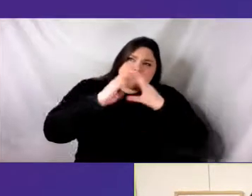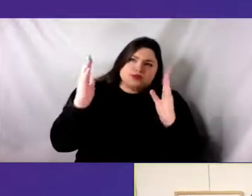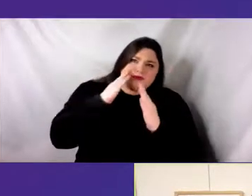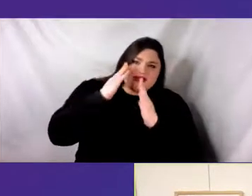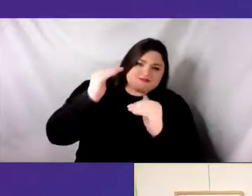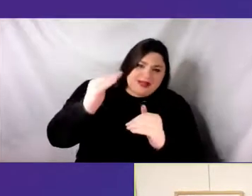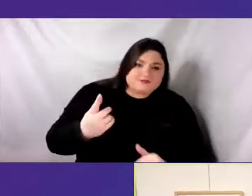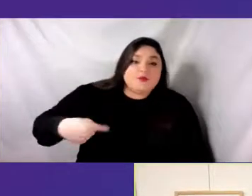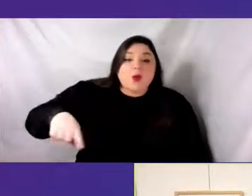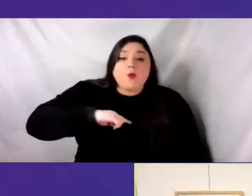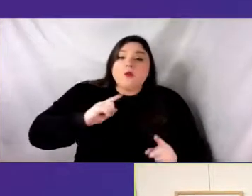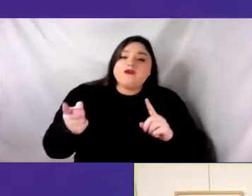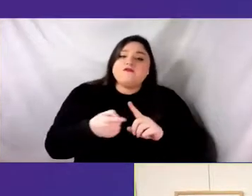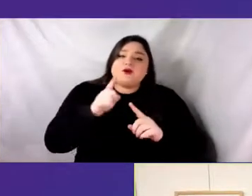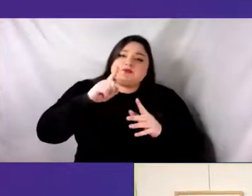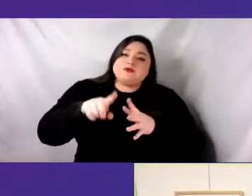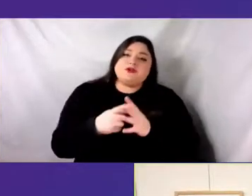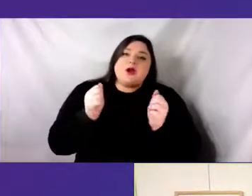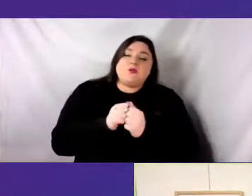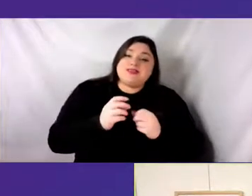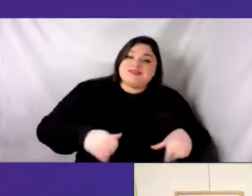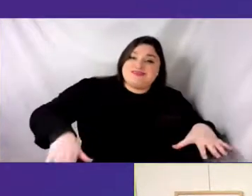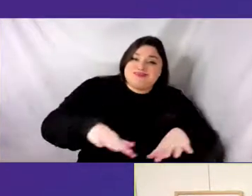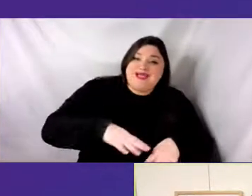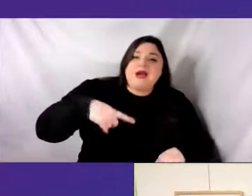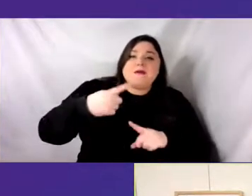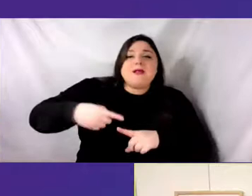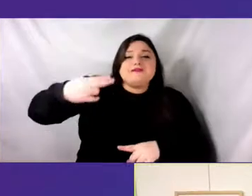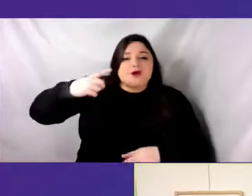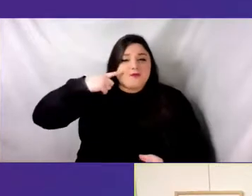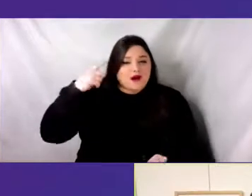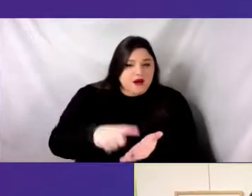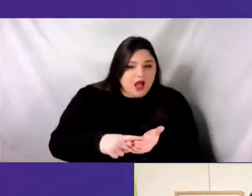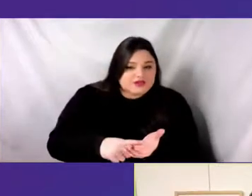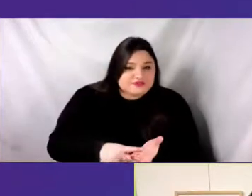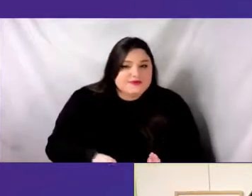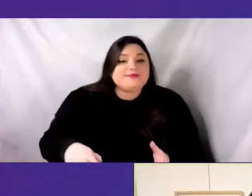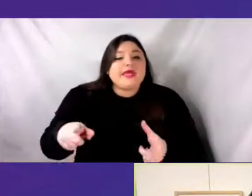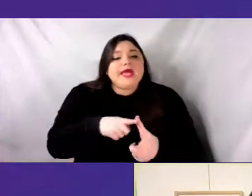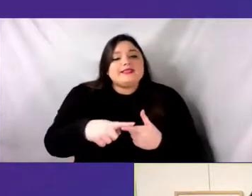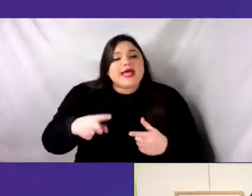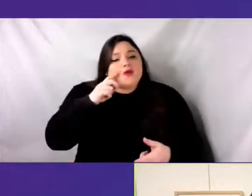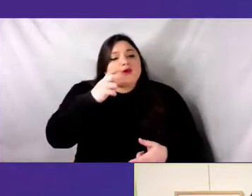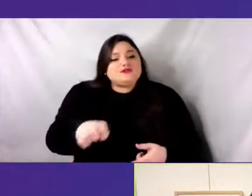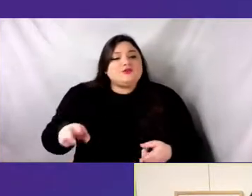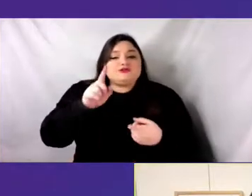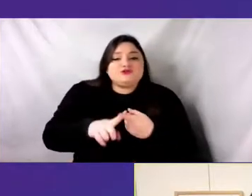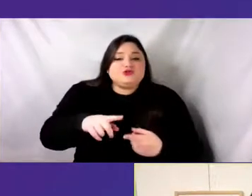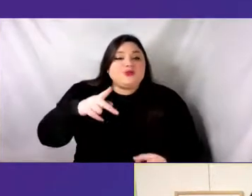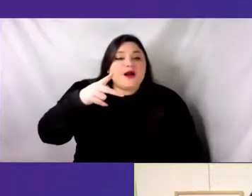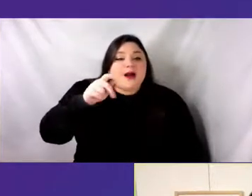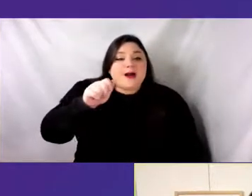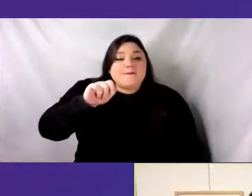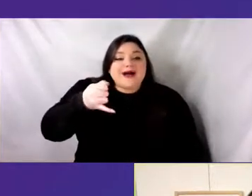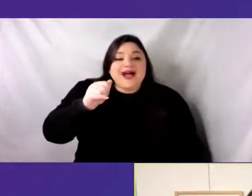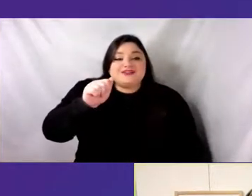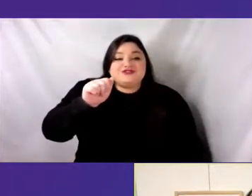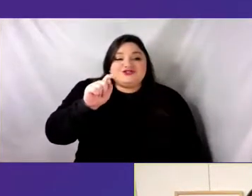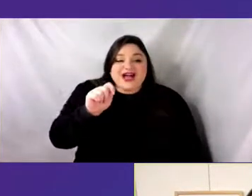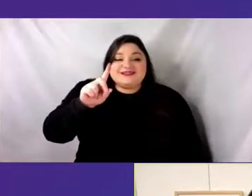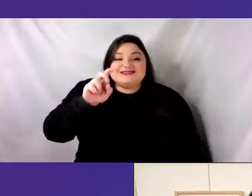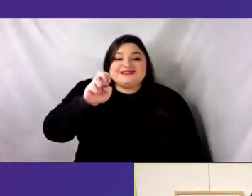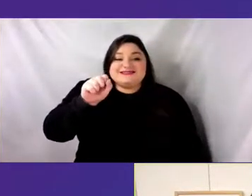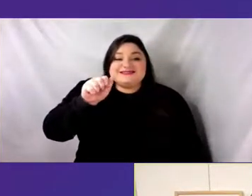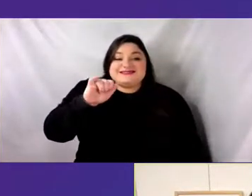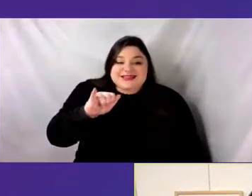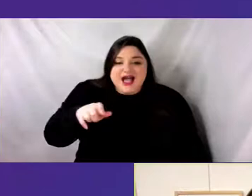acknowledgement, and then move into remarks from Parijat Desai, representing the Symposium Program Committee. Following that, we'll talk a